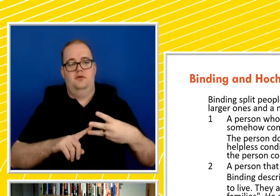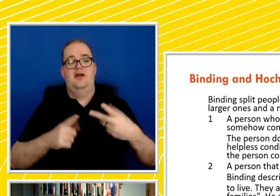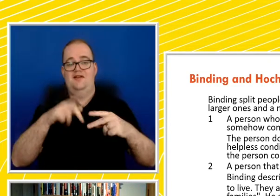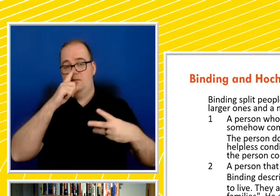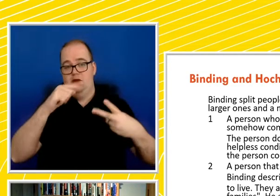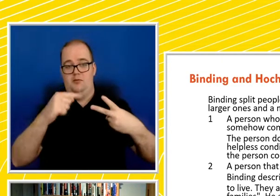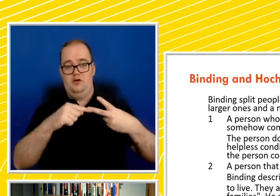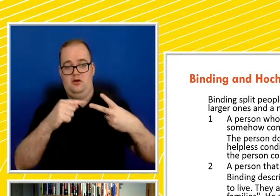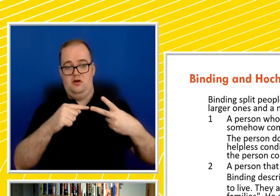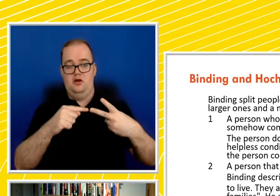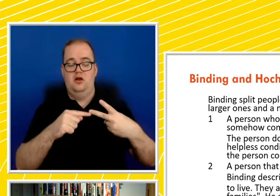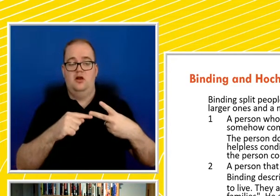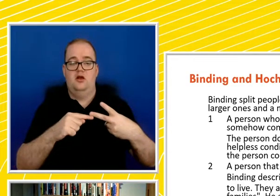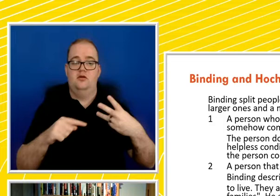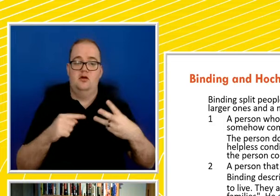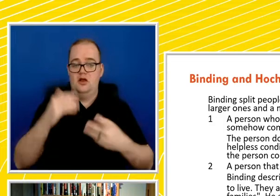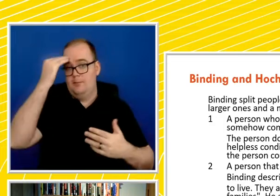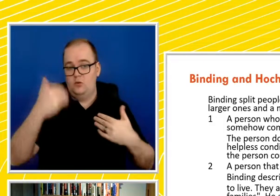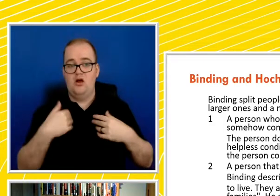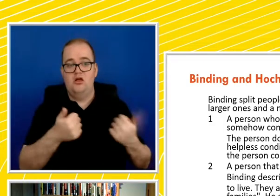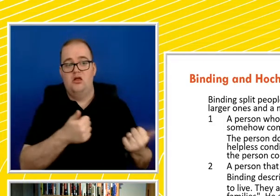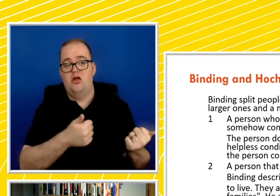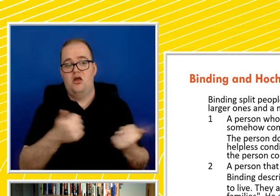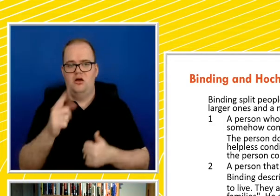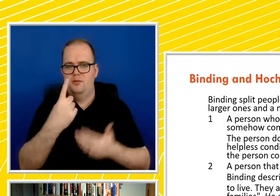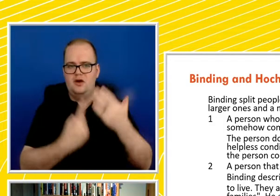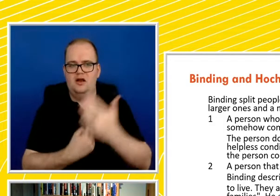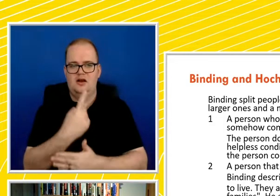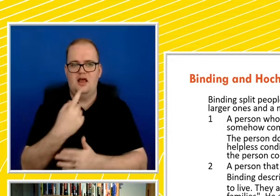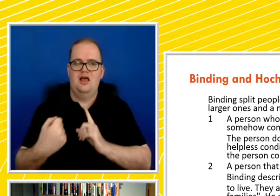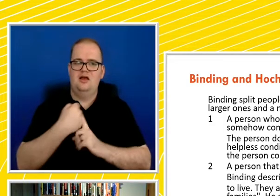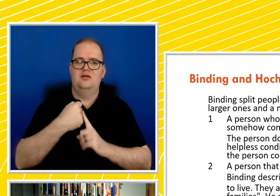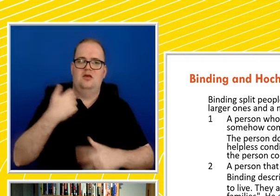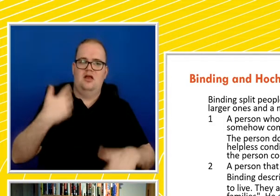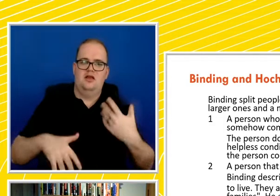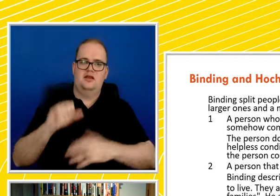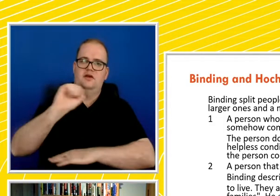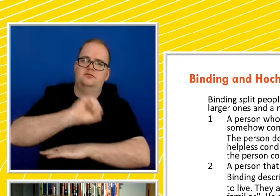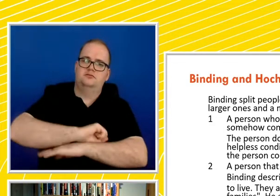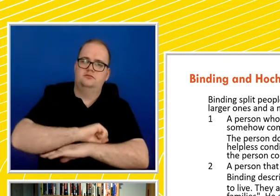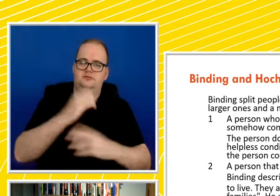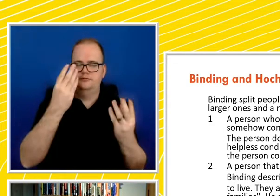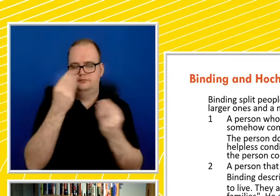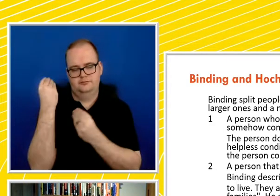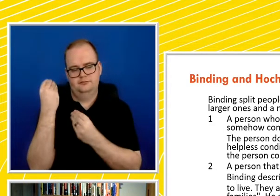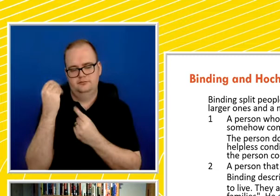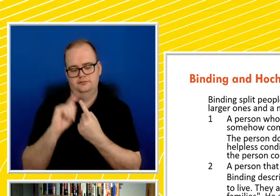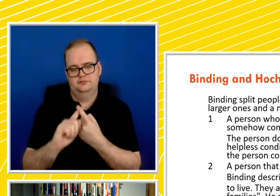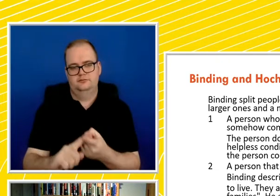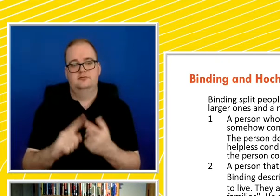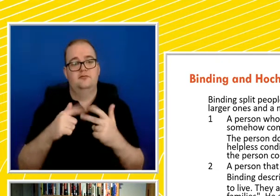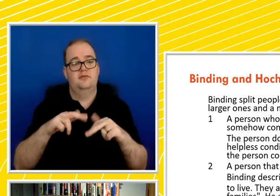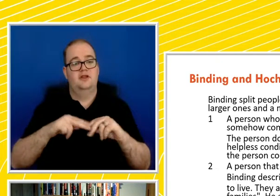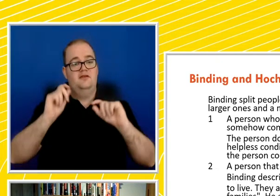who are mentally healthy people, however, after suffering a serious injury, remain unconscious. If they are ever to awake, they will